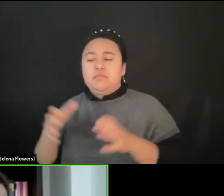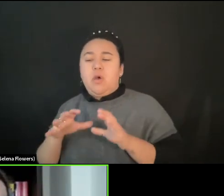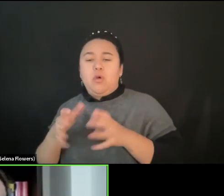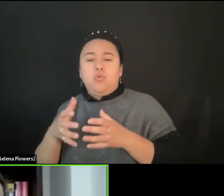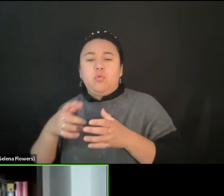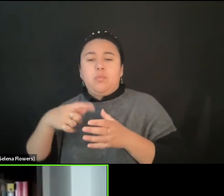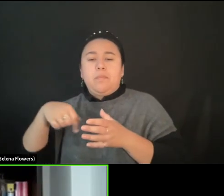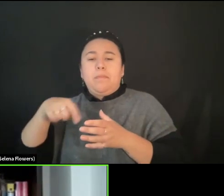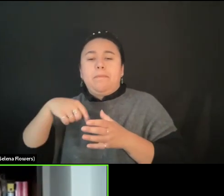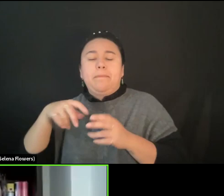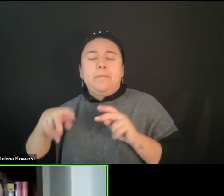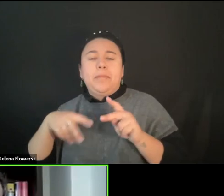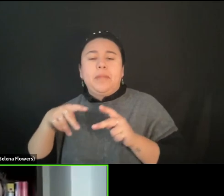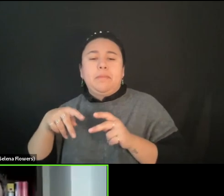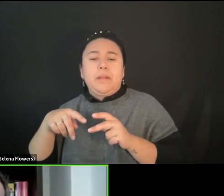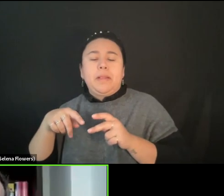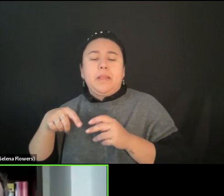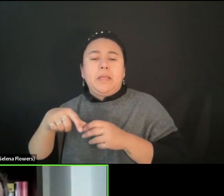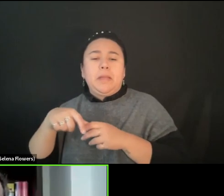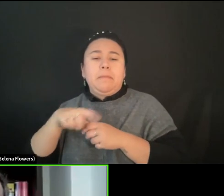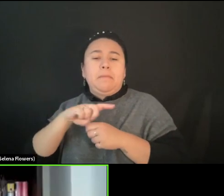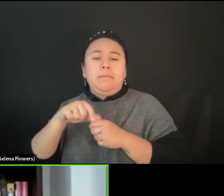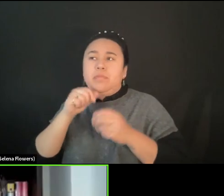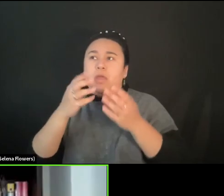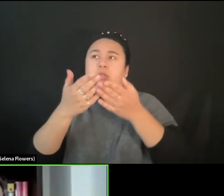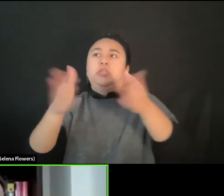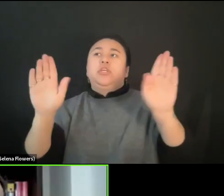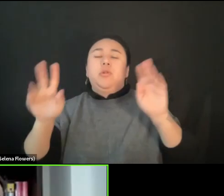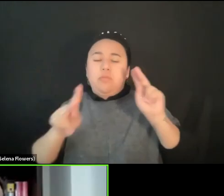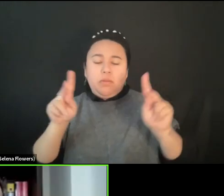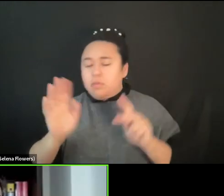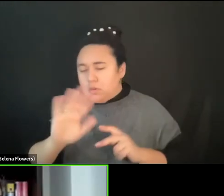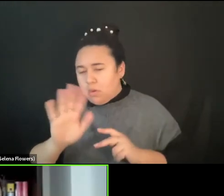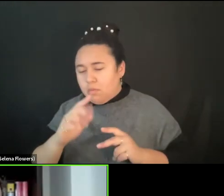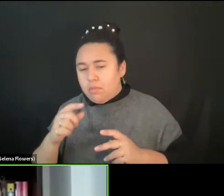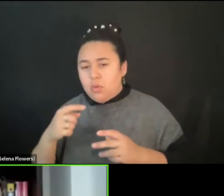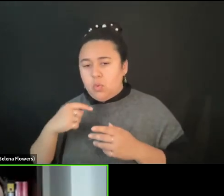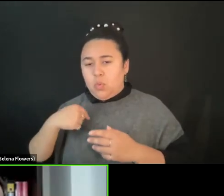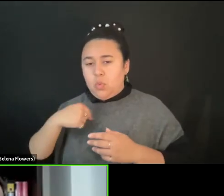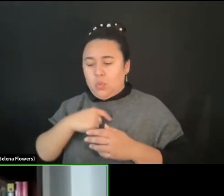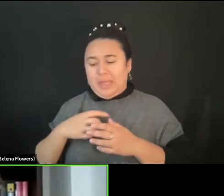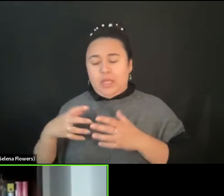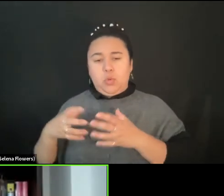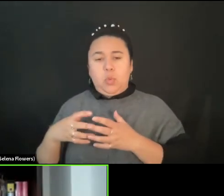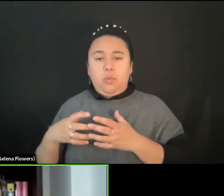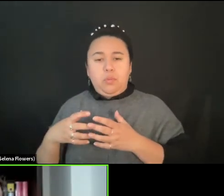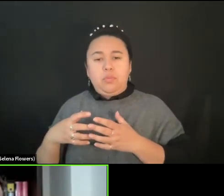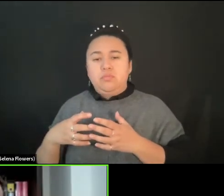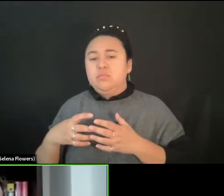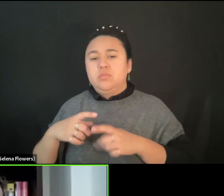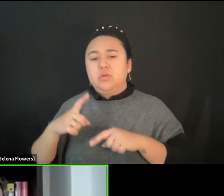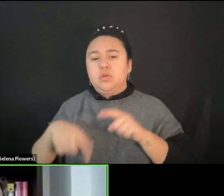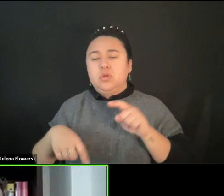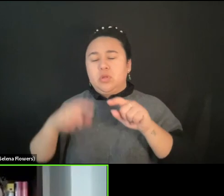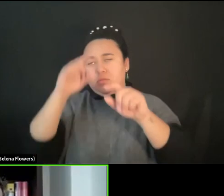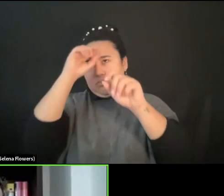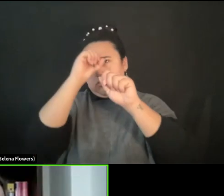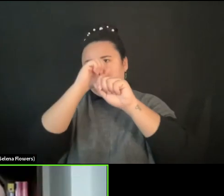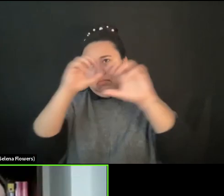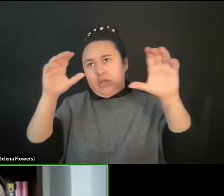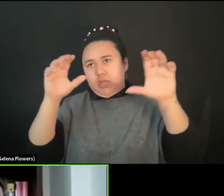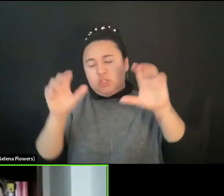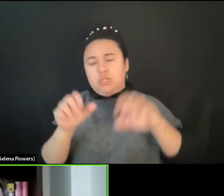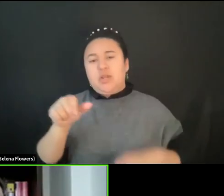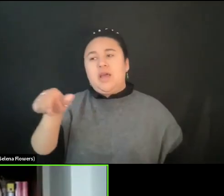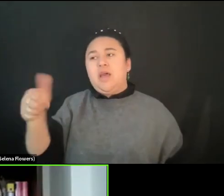me. So I'm not generalizing it, but we couldn't imagine that future, that other future